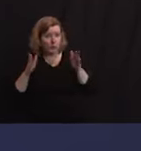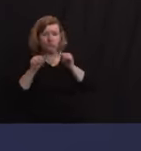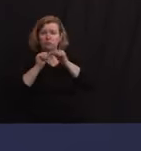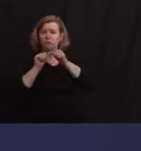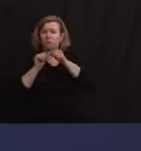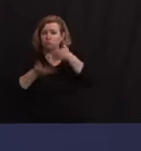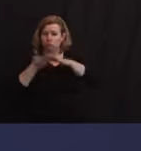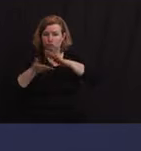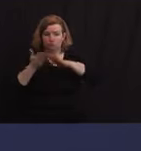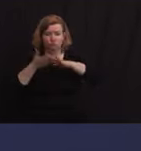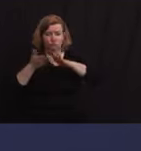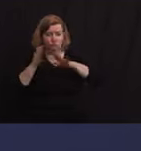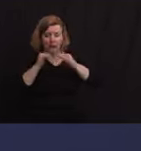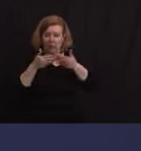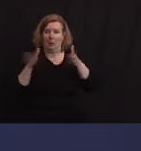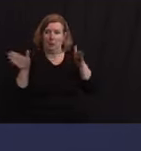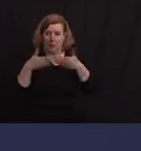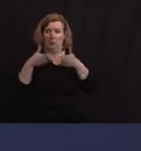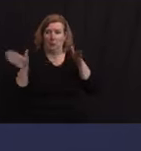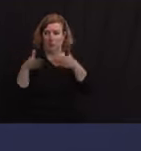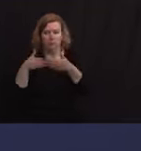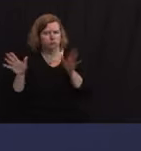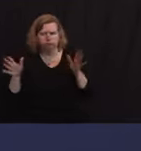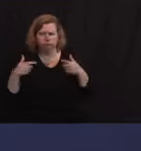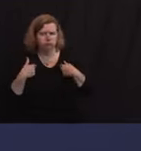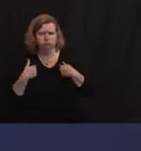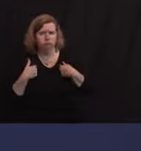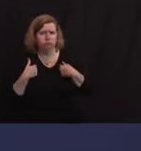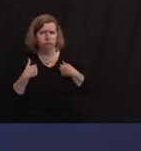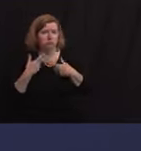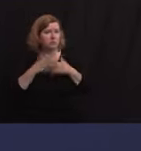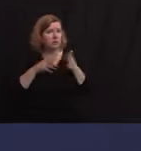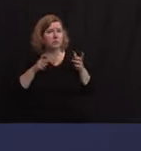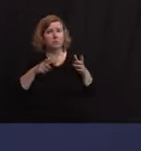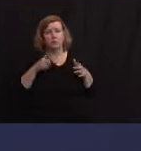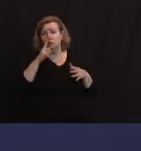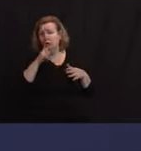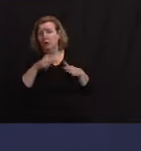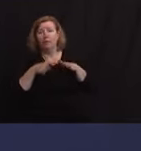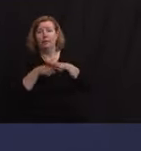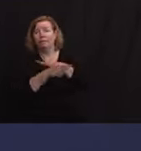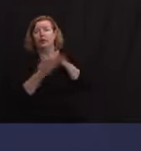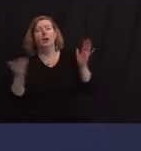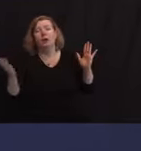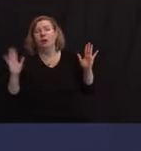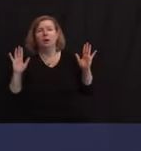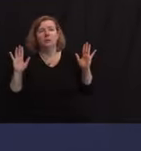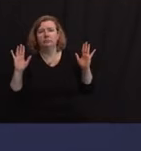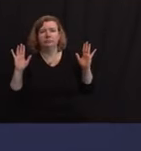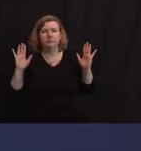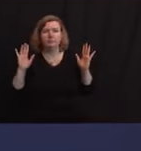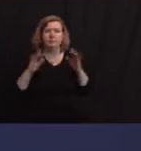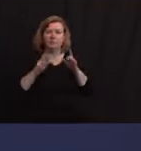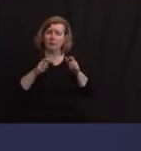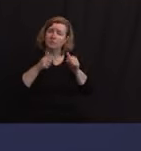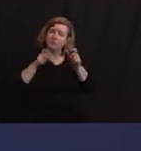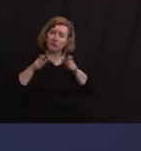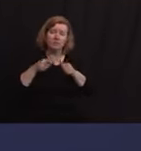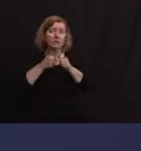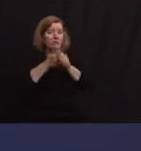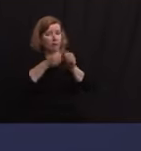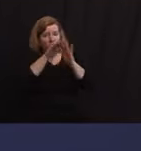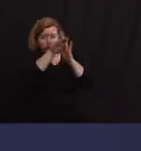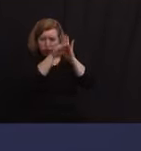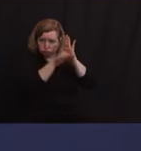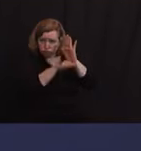say there may not be people who are getting away with stuff and we're not looking, but enforcement is high. And most people, if you